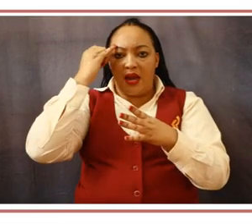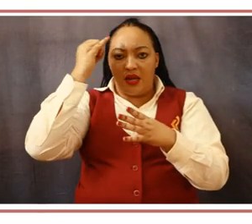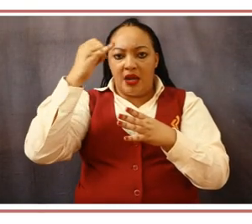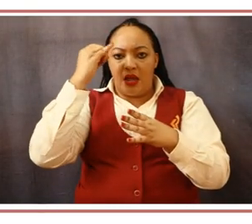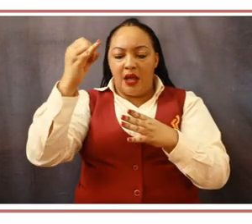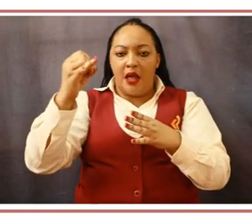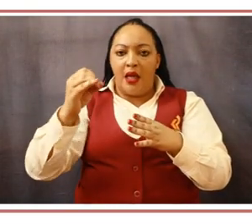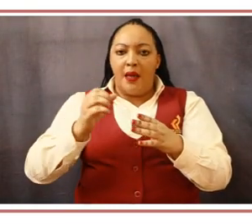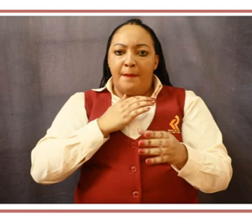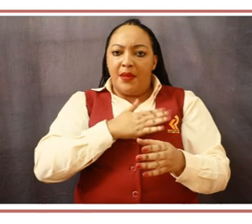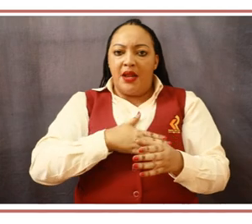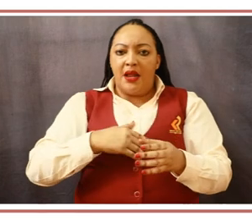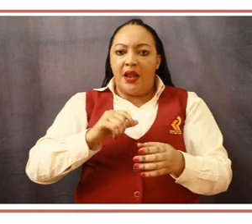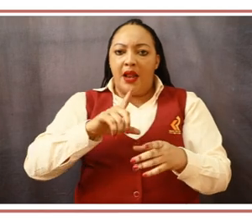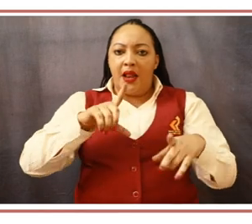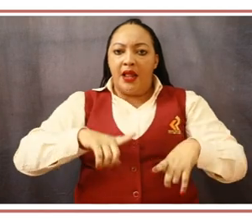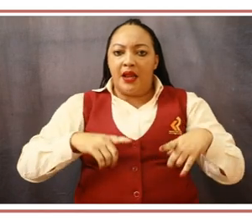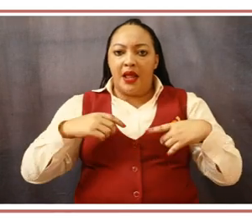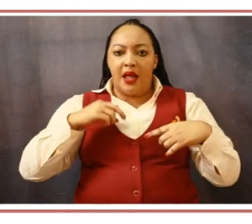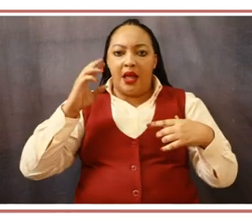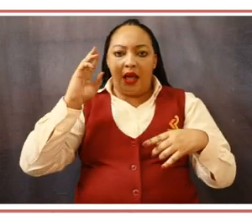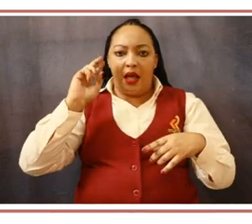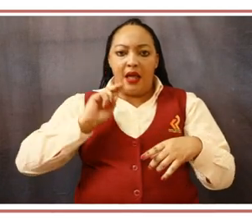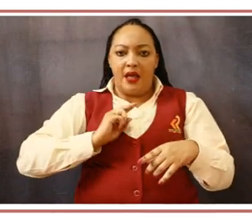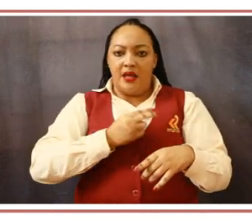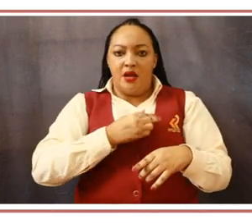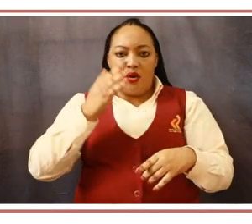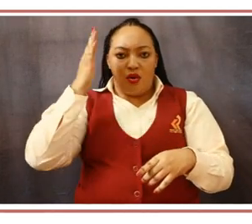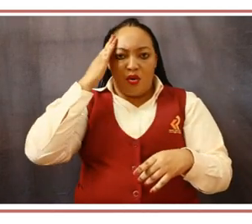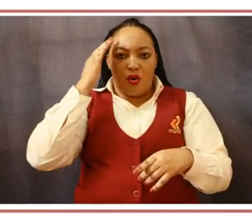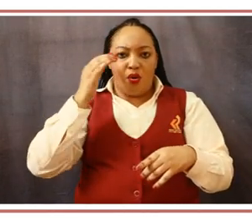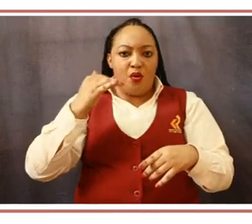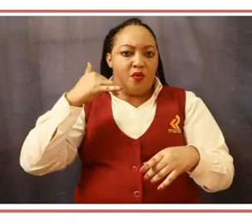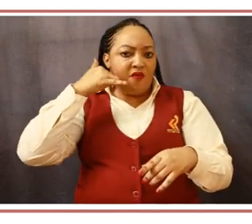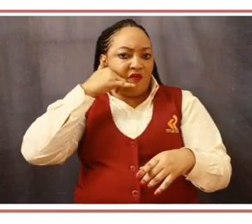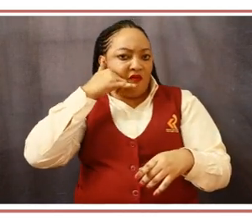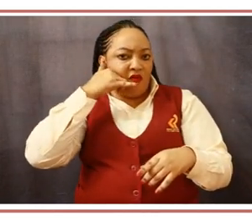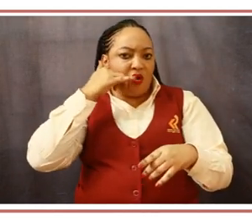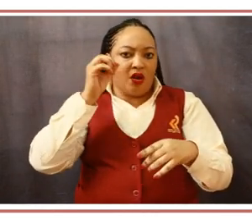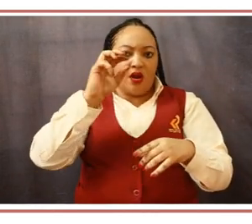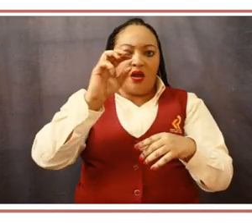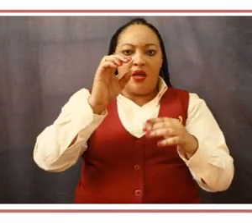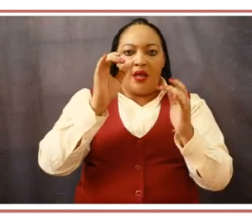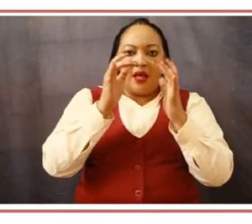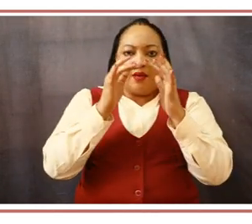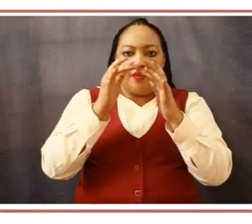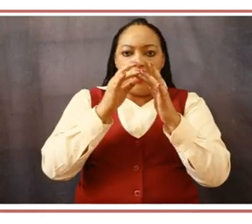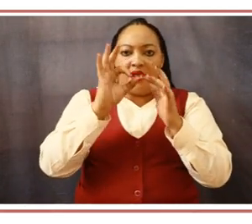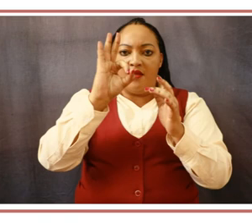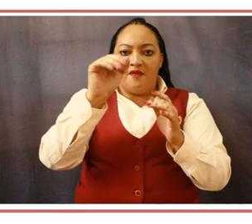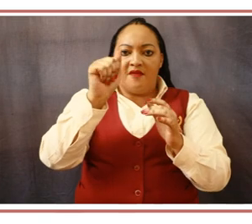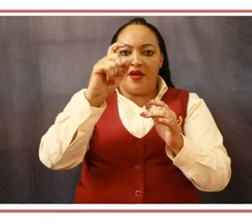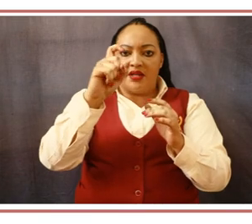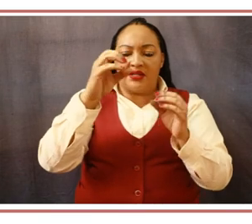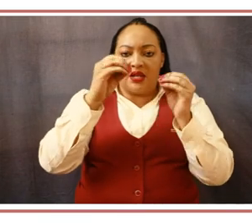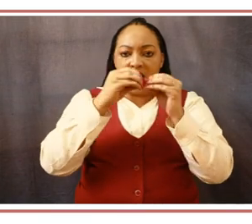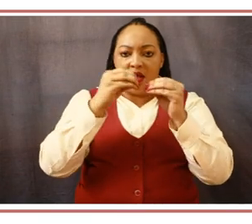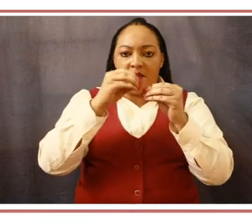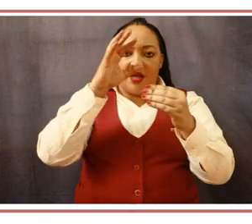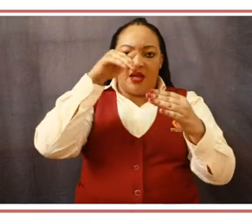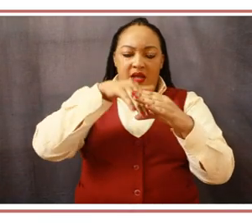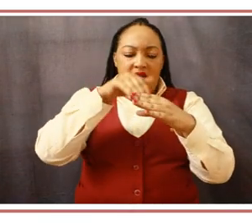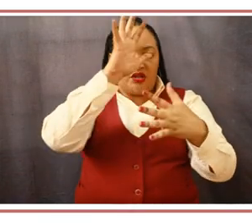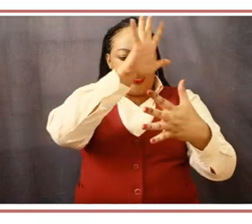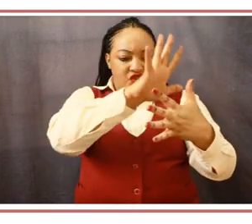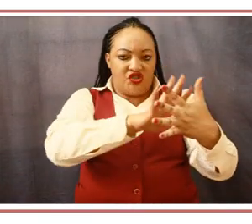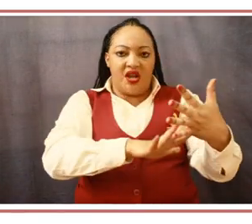is important to us. We value and appreciate your feedback on the quality, timeliness and responsiveness of our service. If you